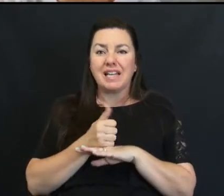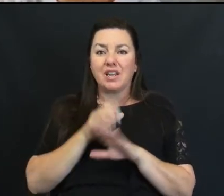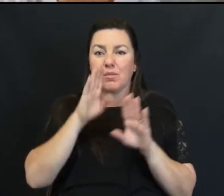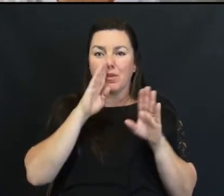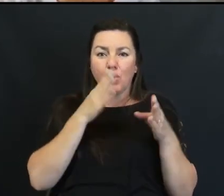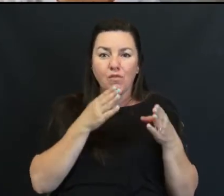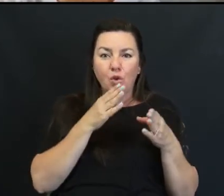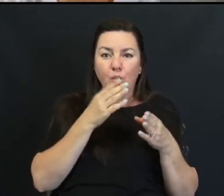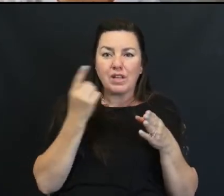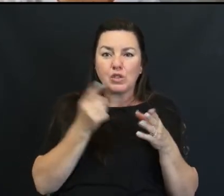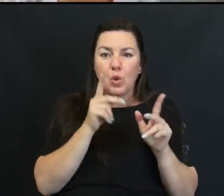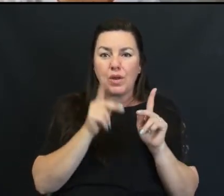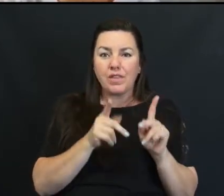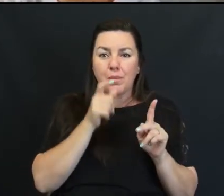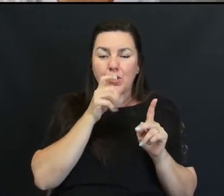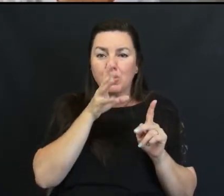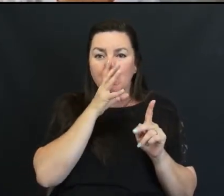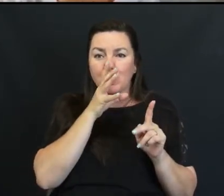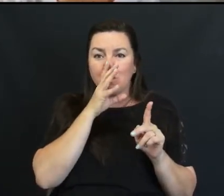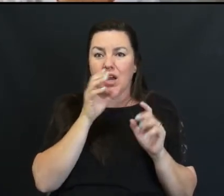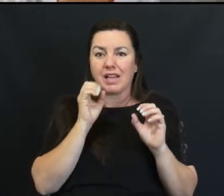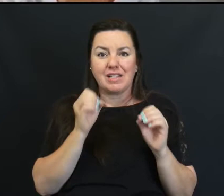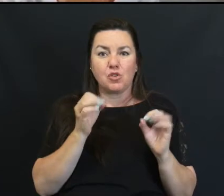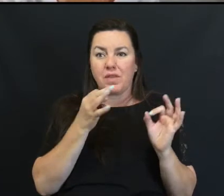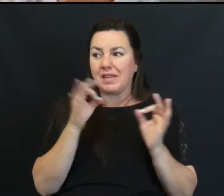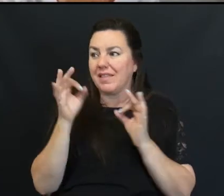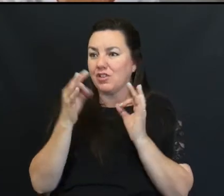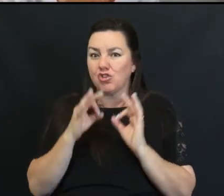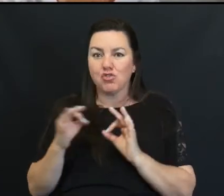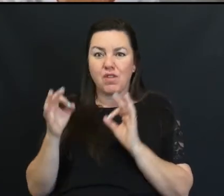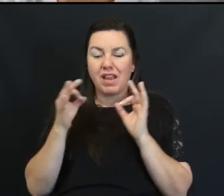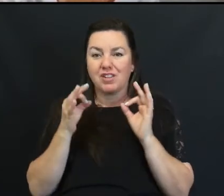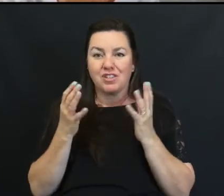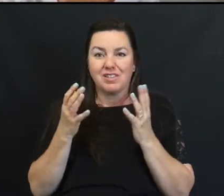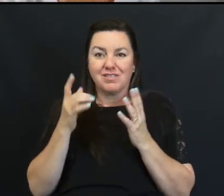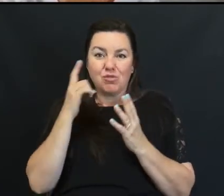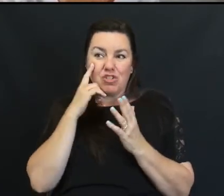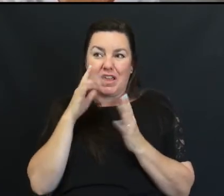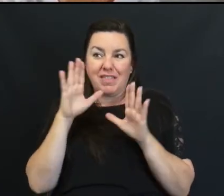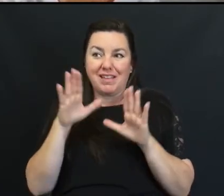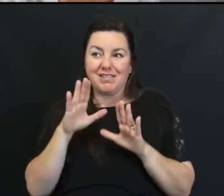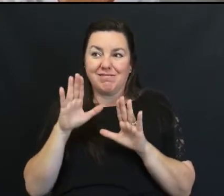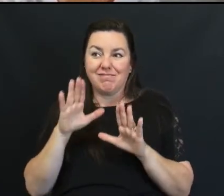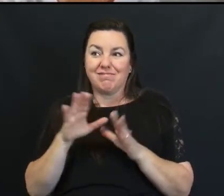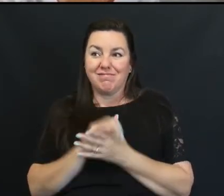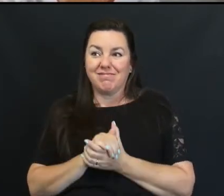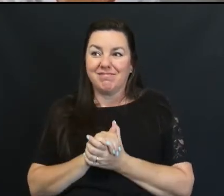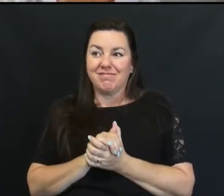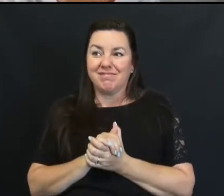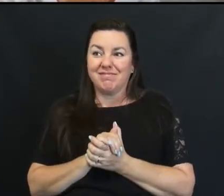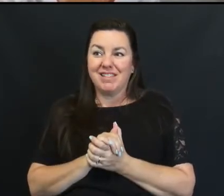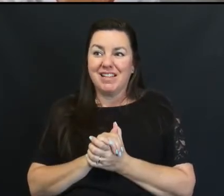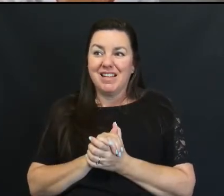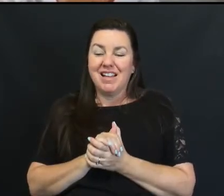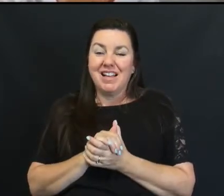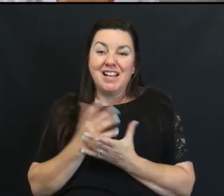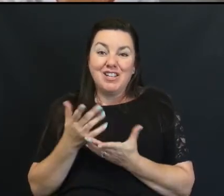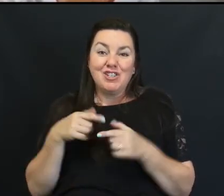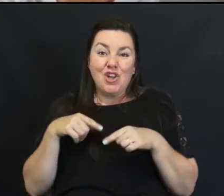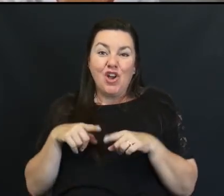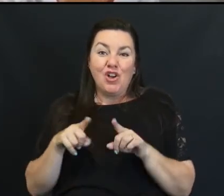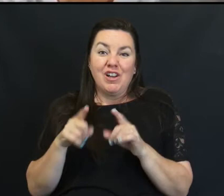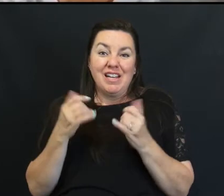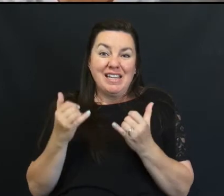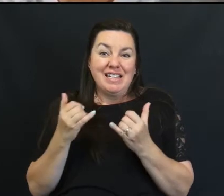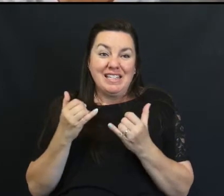focus Only on The person Who's doing The talking So there's Nothing taking Your attention Away from That which I think Is pretty Super So in The